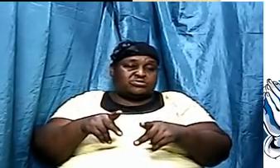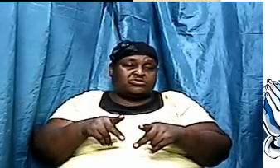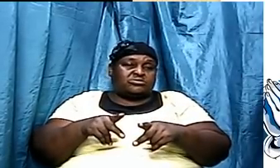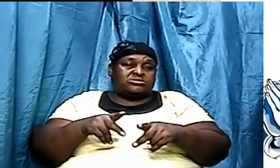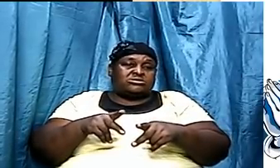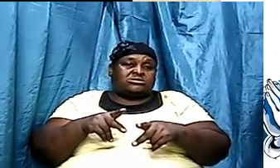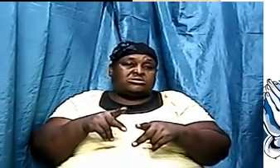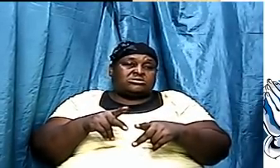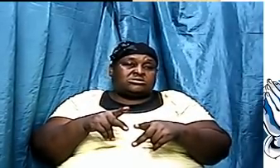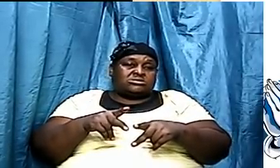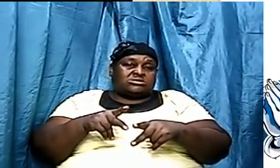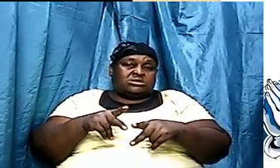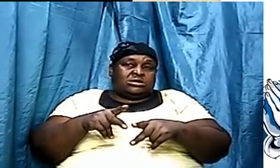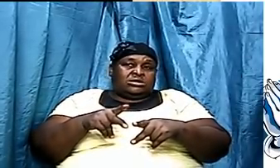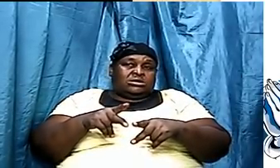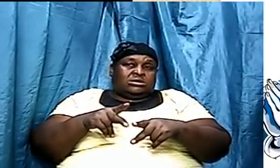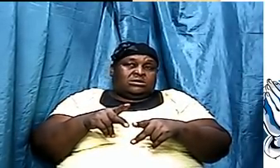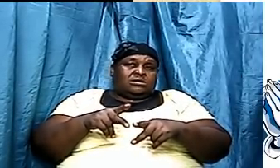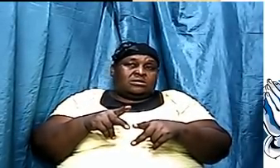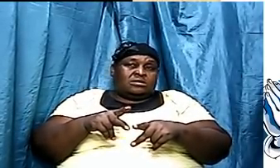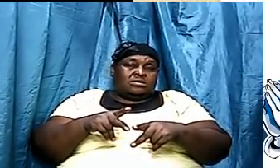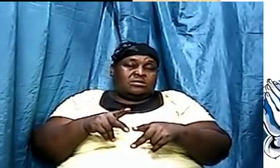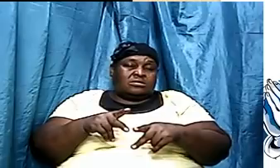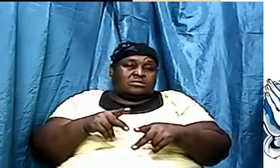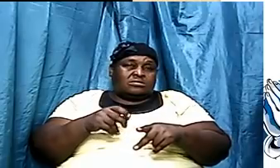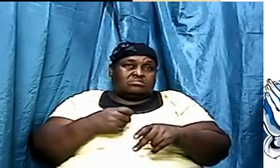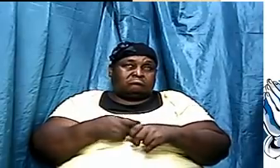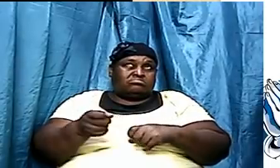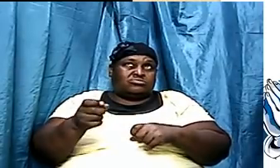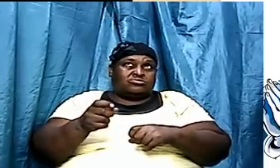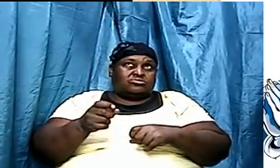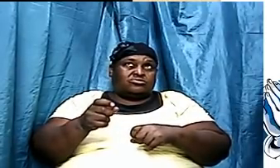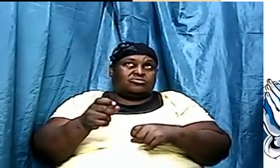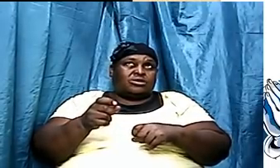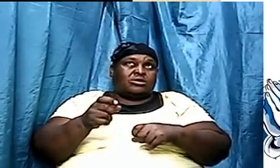actually tried to get rid of the Israeli nation?